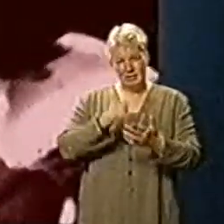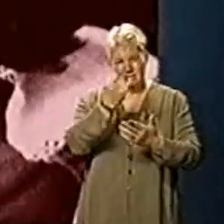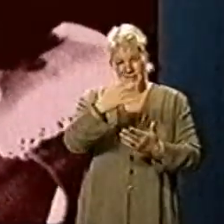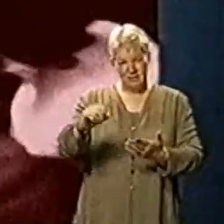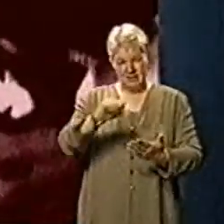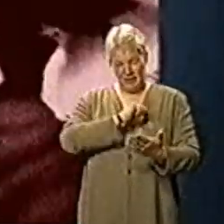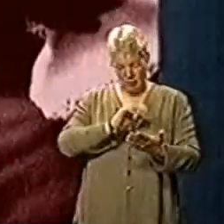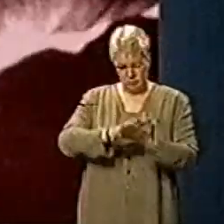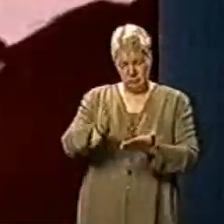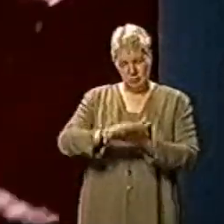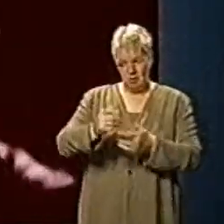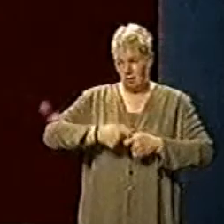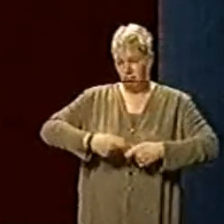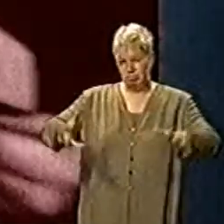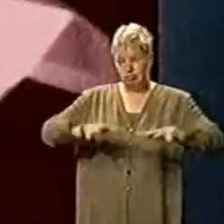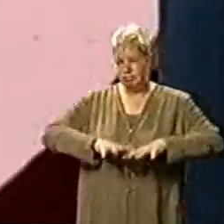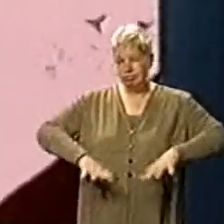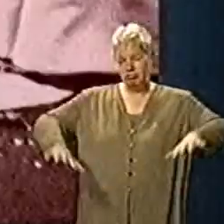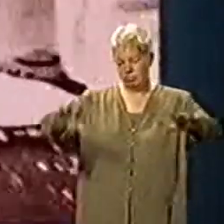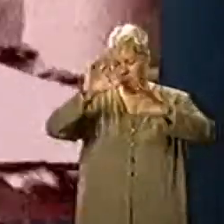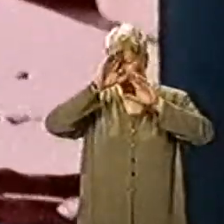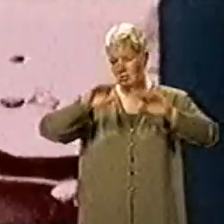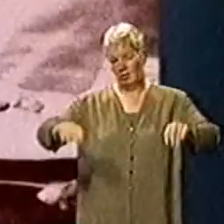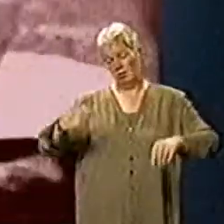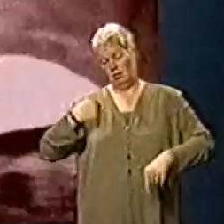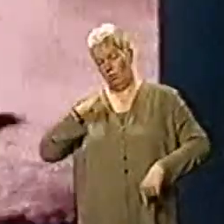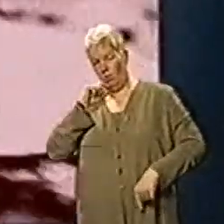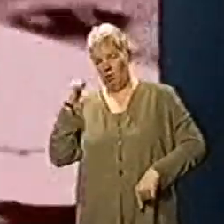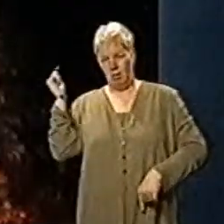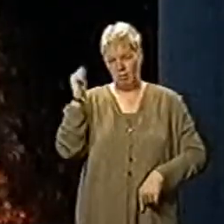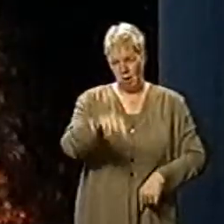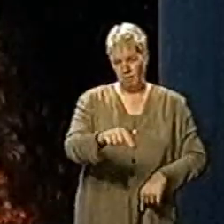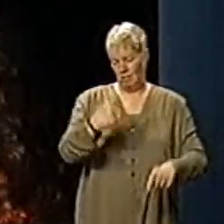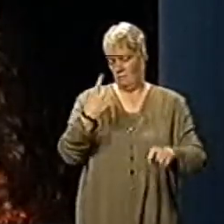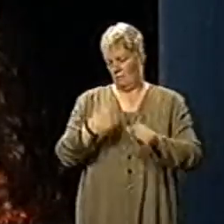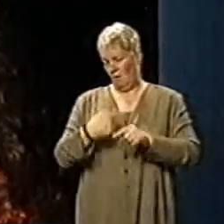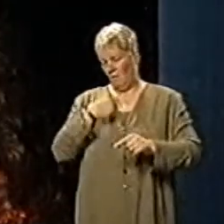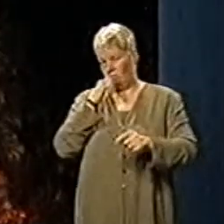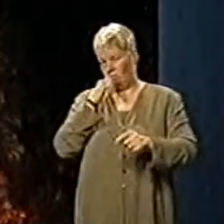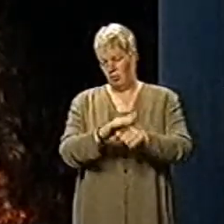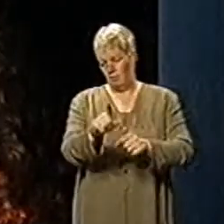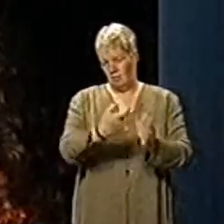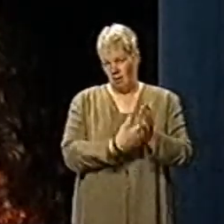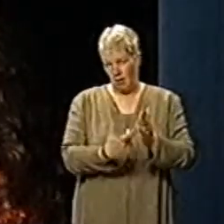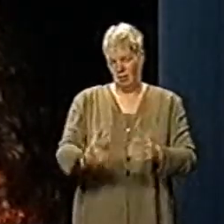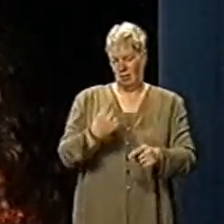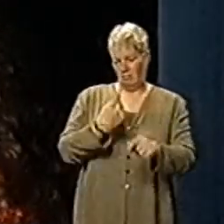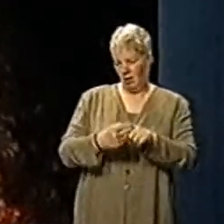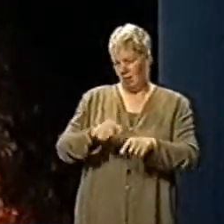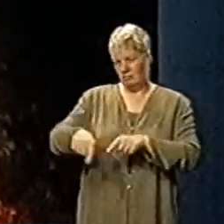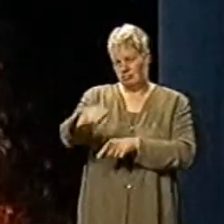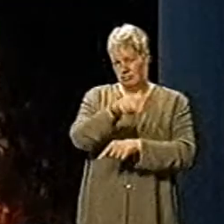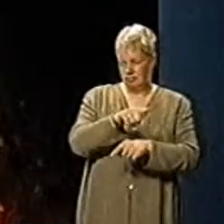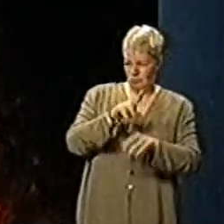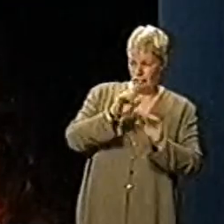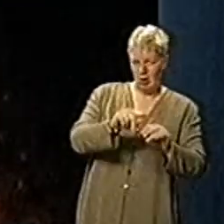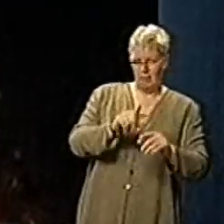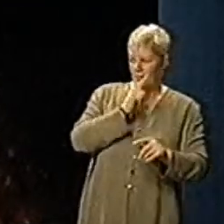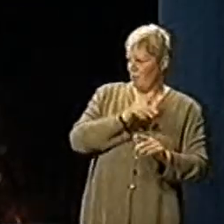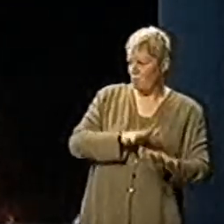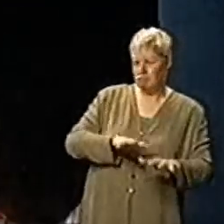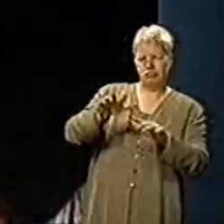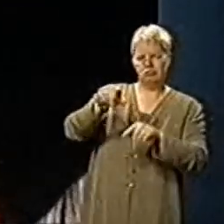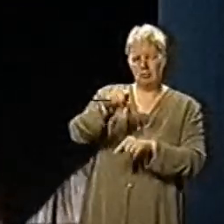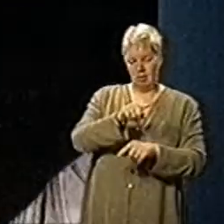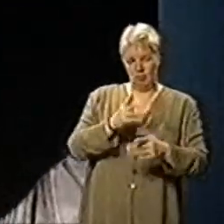effort to present the planned invasion as a response to a spontaneous uprising against the Catholic tyrant. It